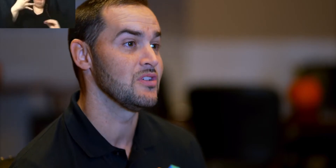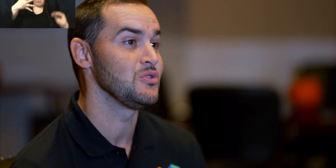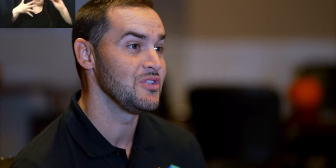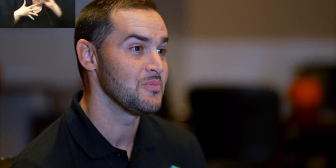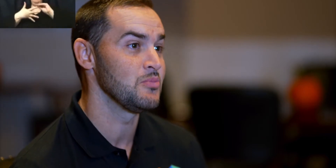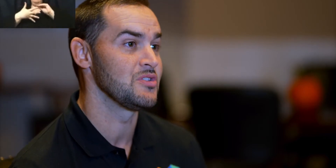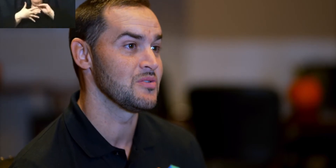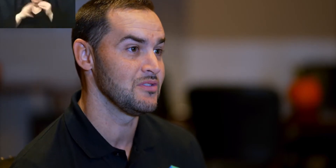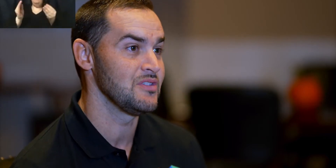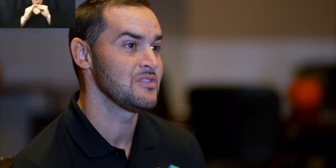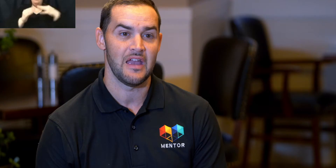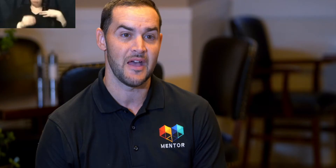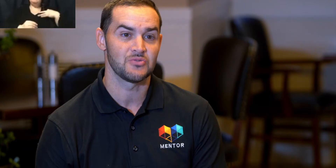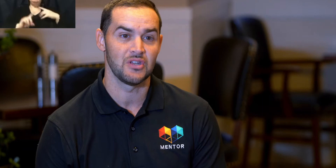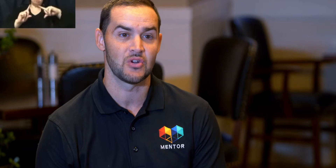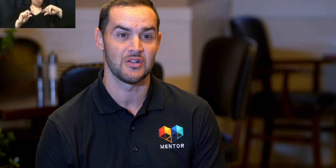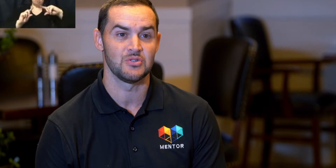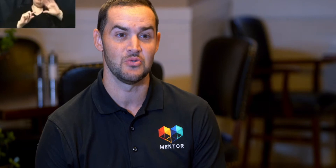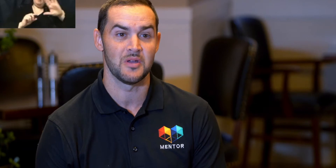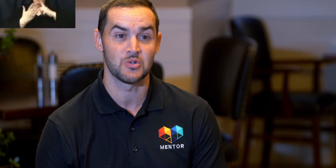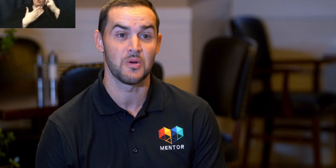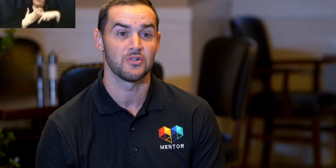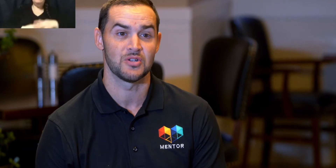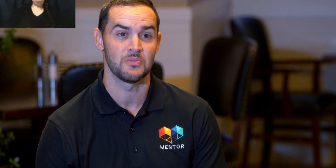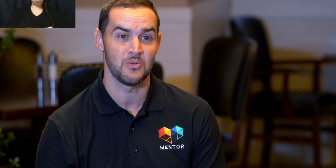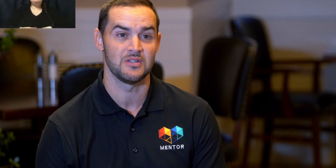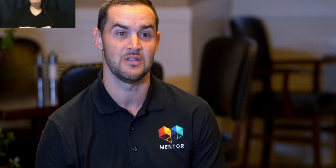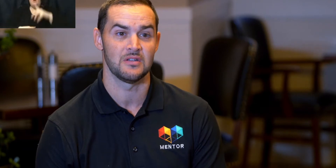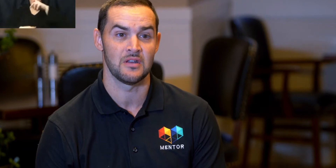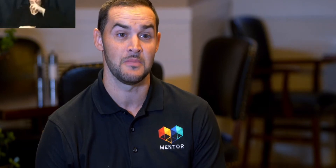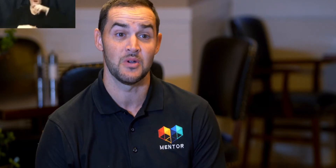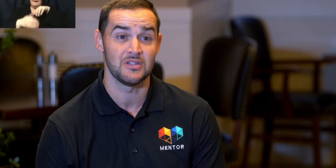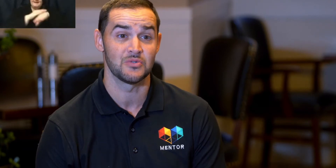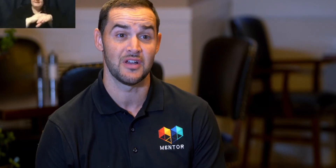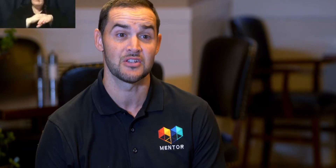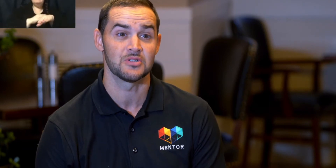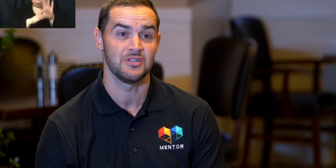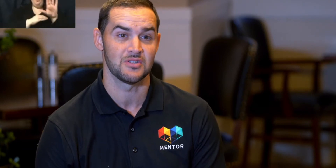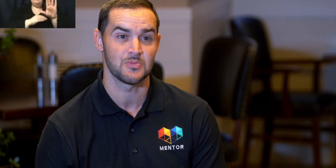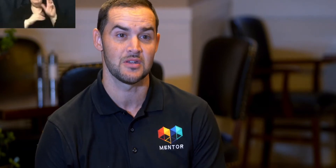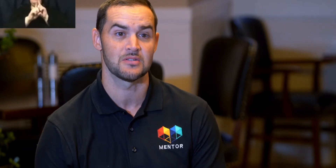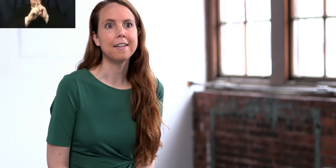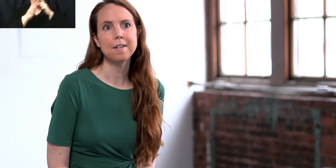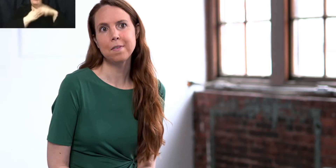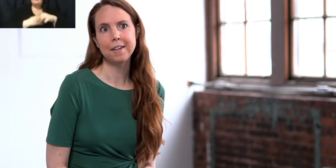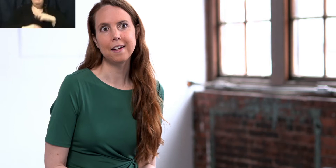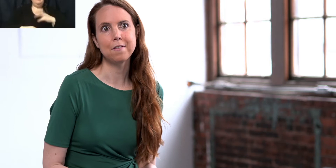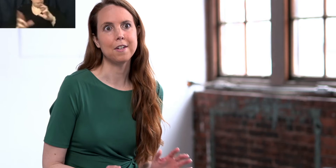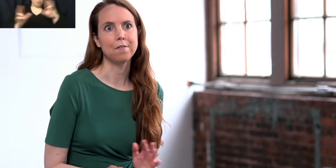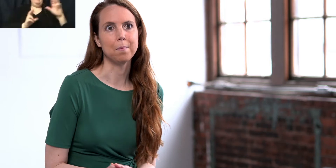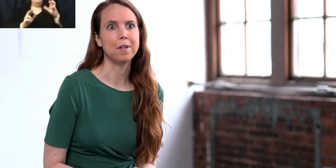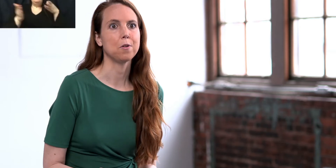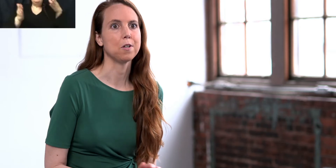people, including young people with disabilities. And that's really a credit to mentors partnership with PYD and PYD's real expertise in the space. And something